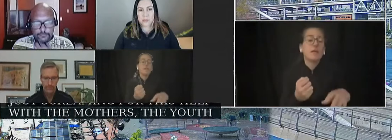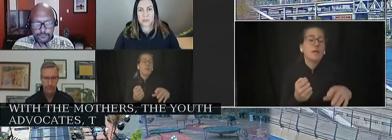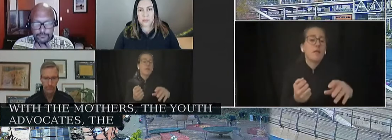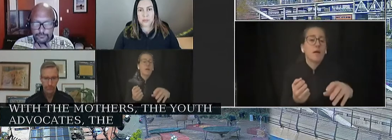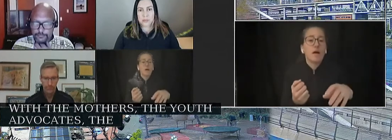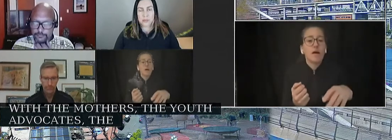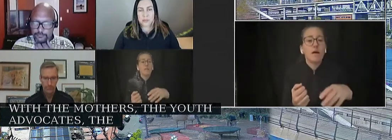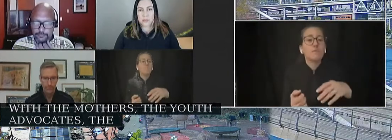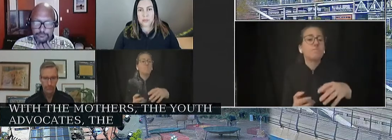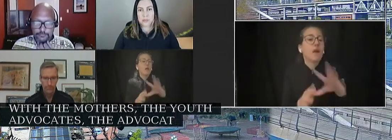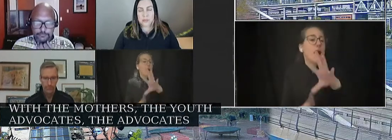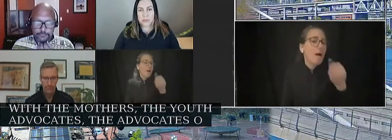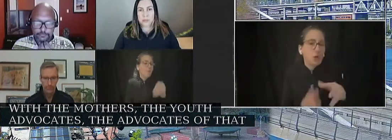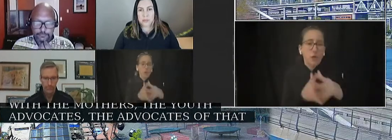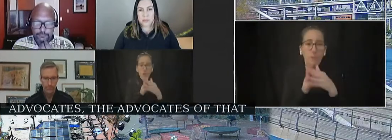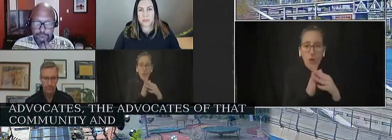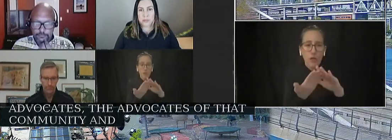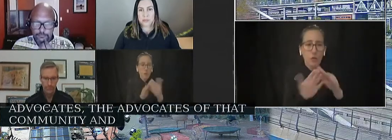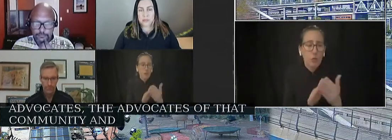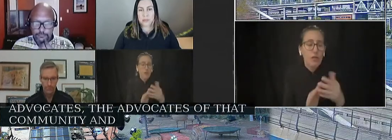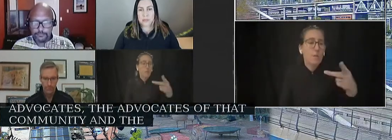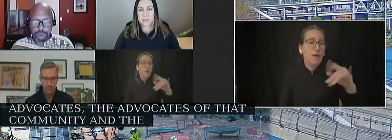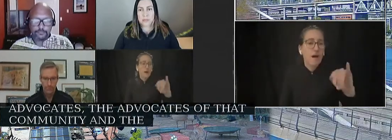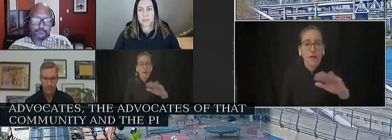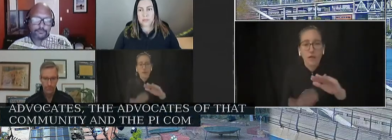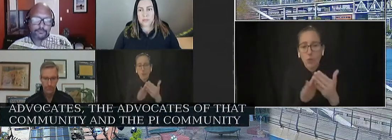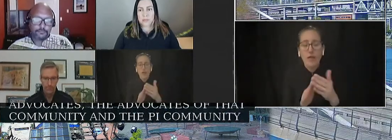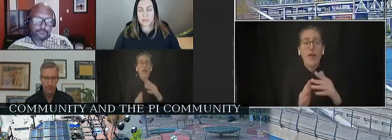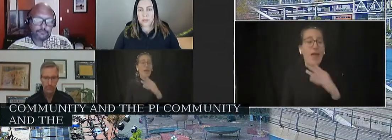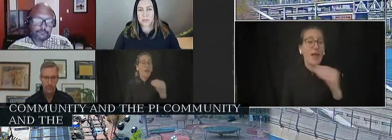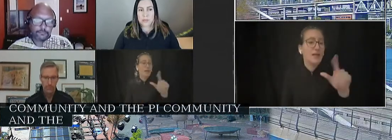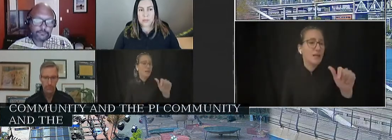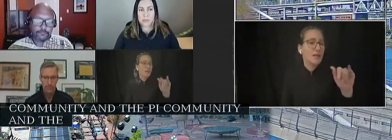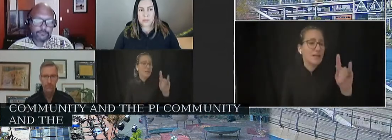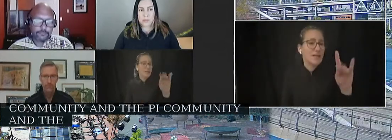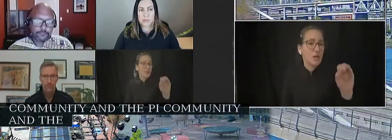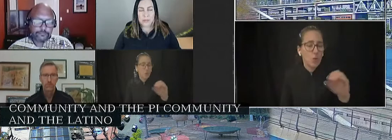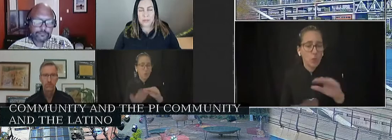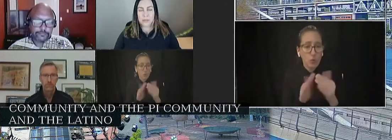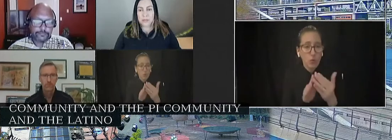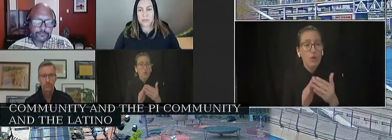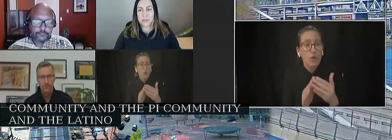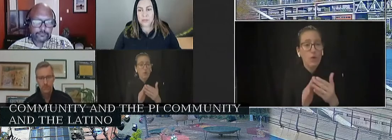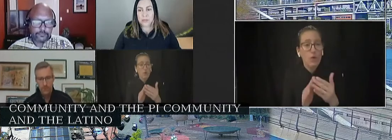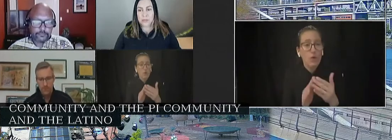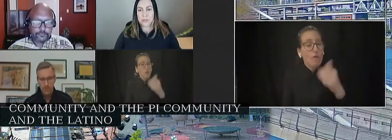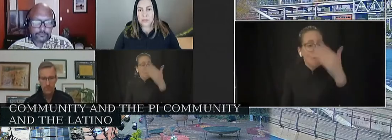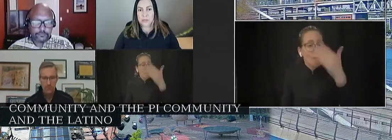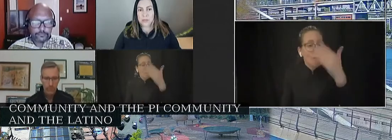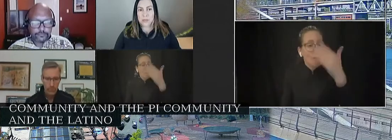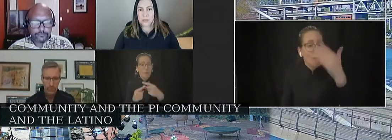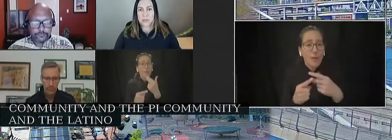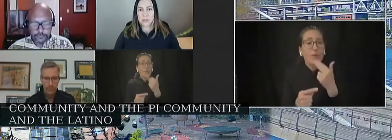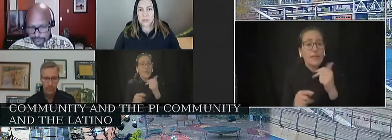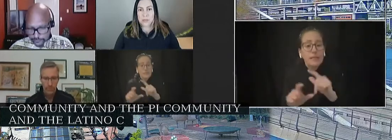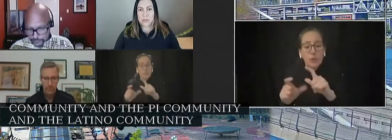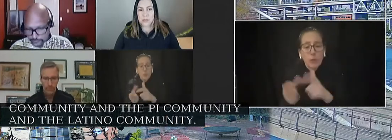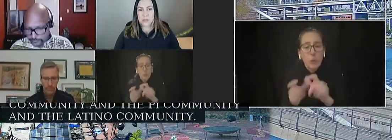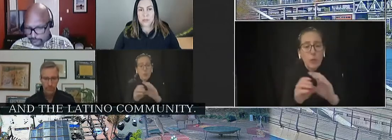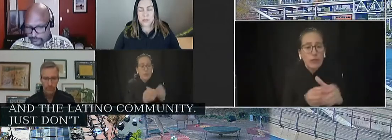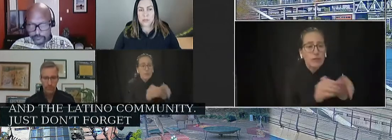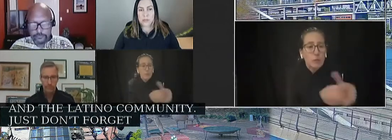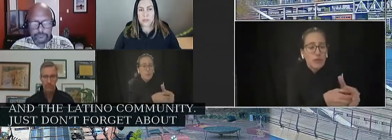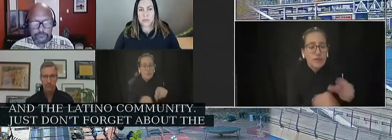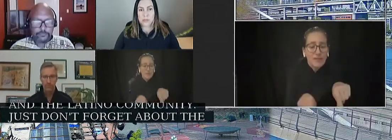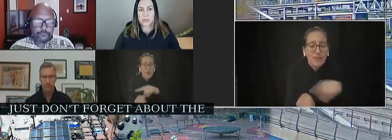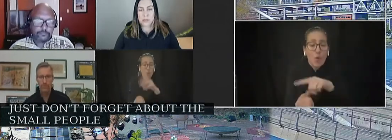the PI community and the Latino community. And just don't forget about them, the small people and the people that are doing work in that community. They're getting forgotten